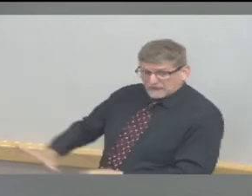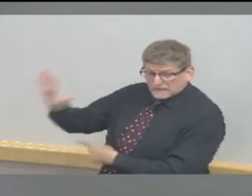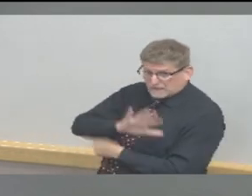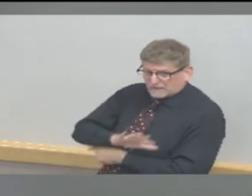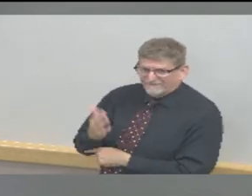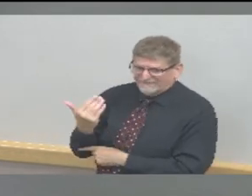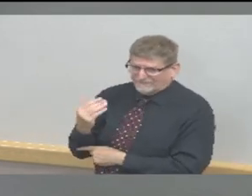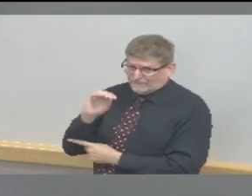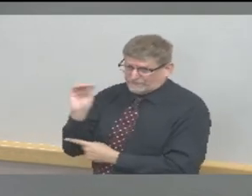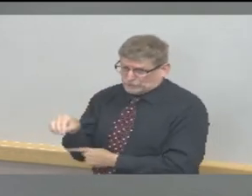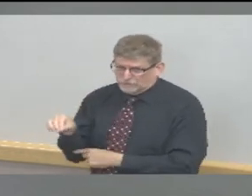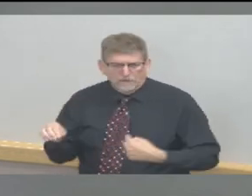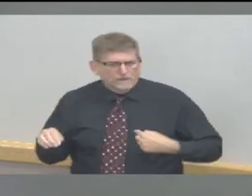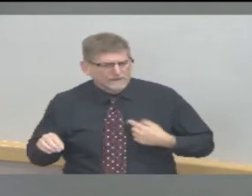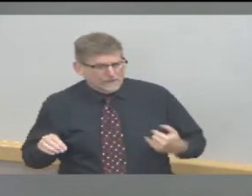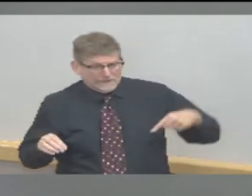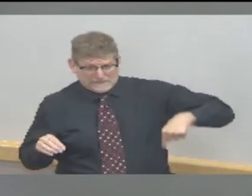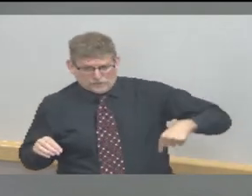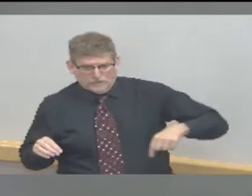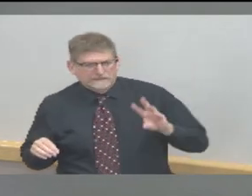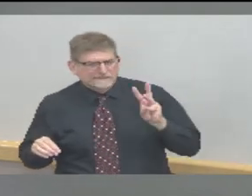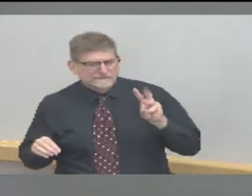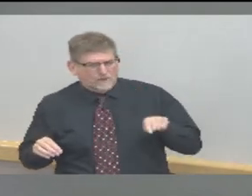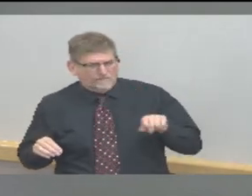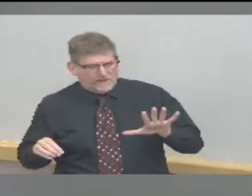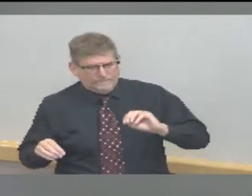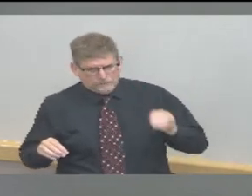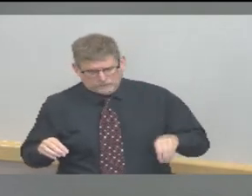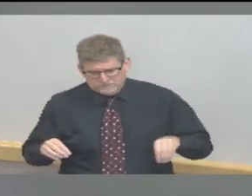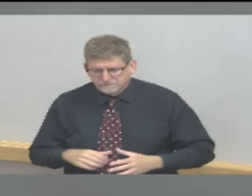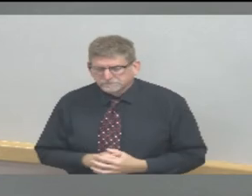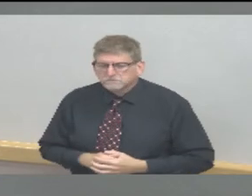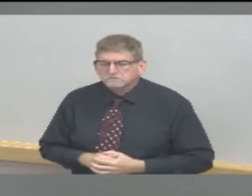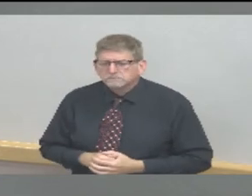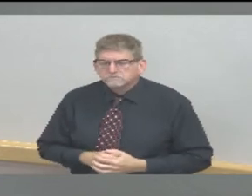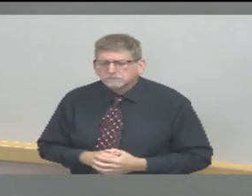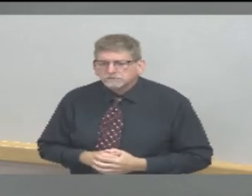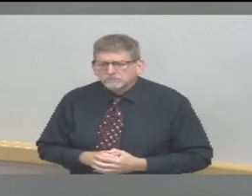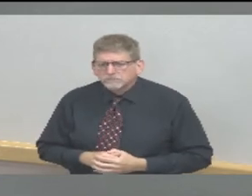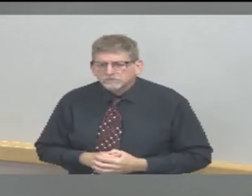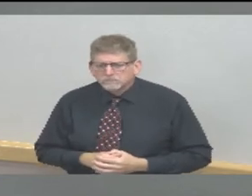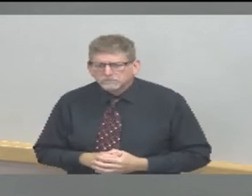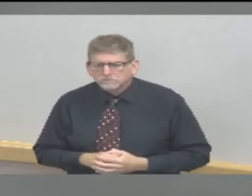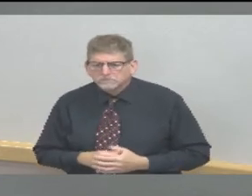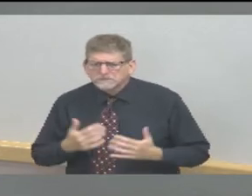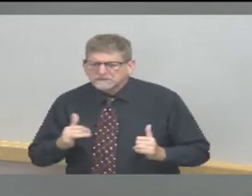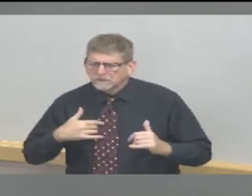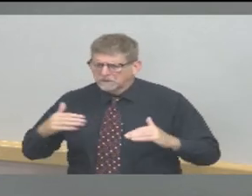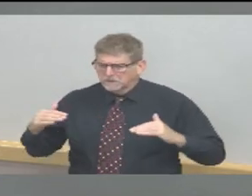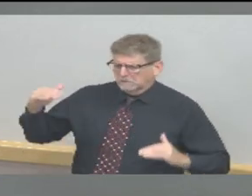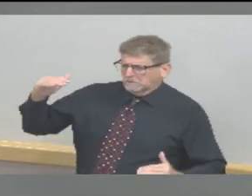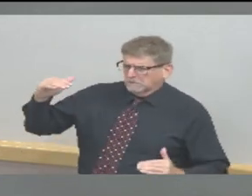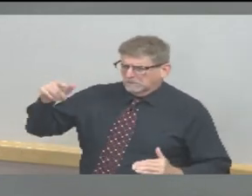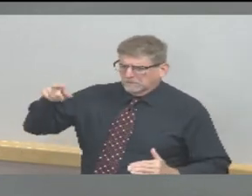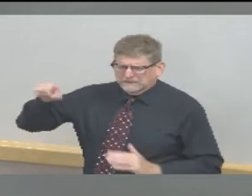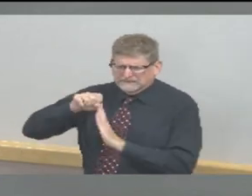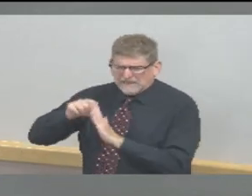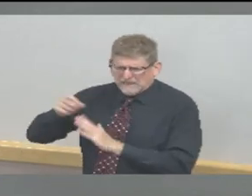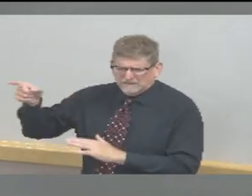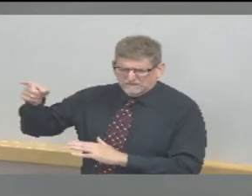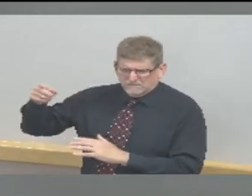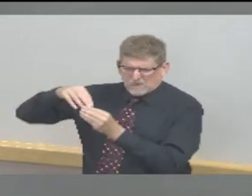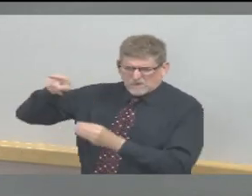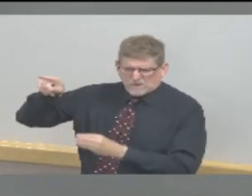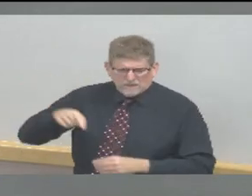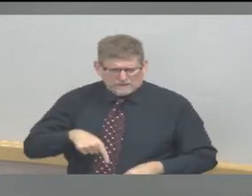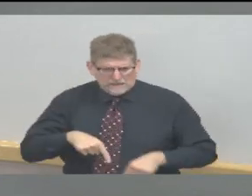so we remain under both the state and national percentages we also of course monitor